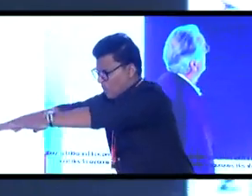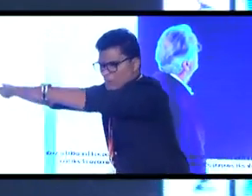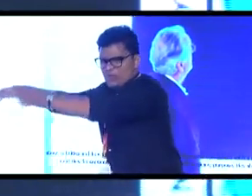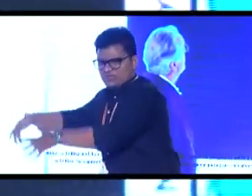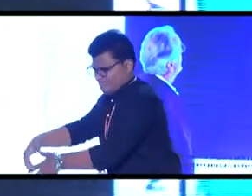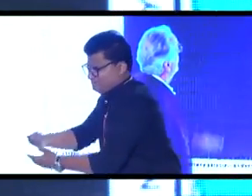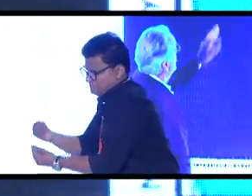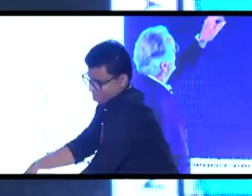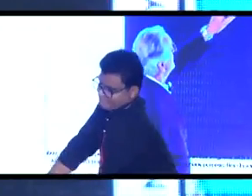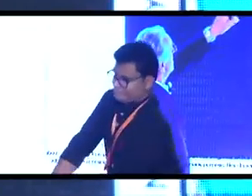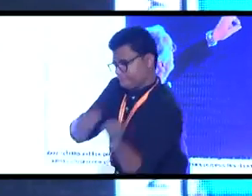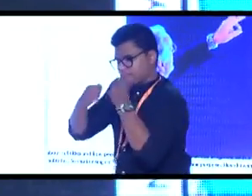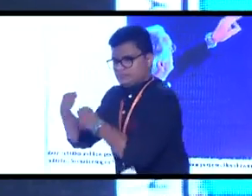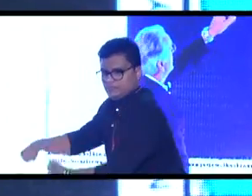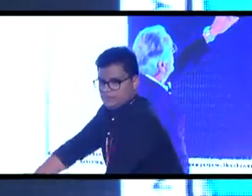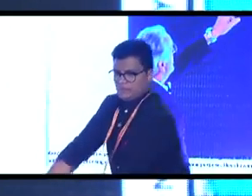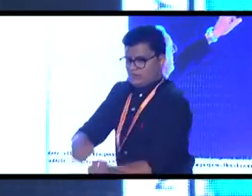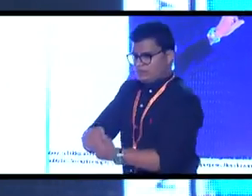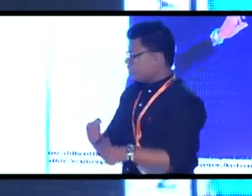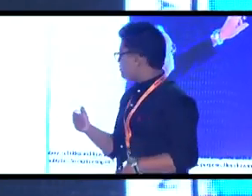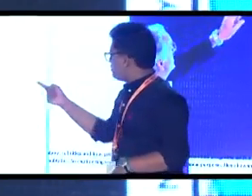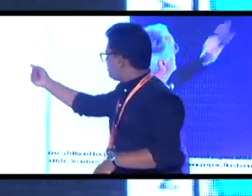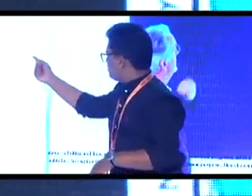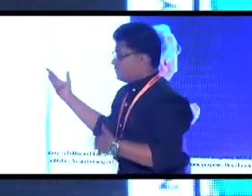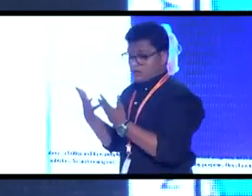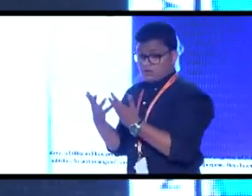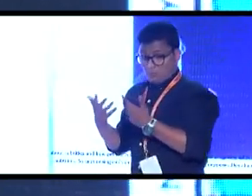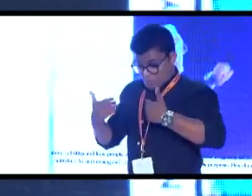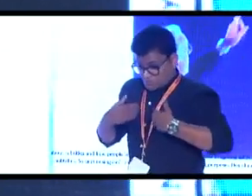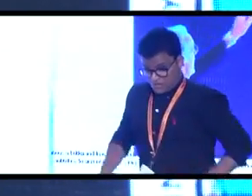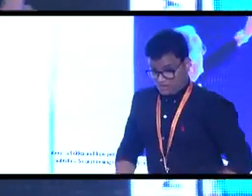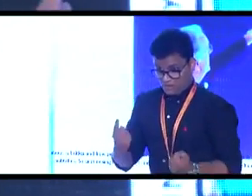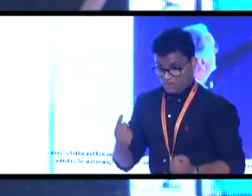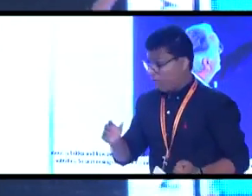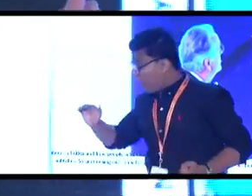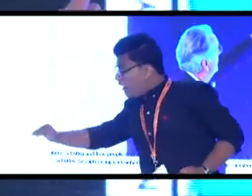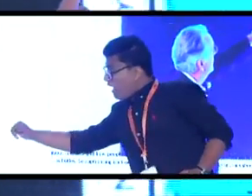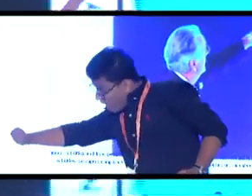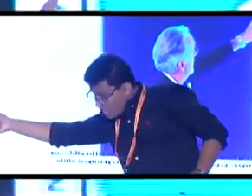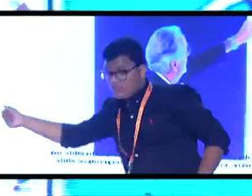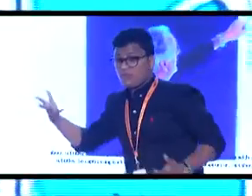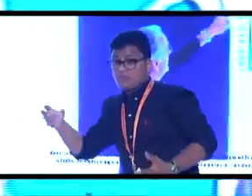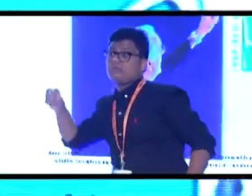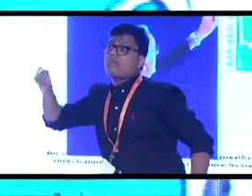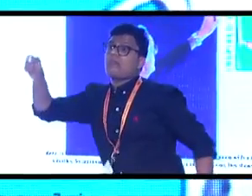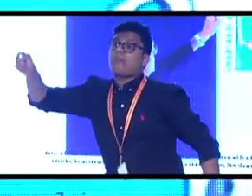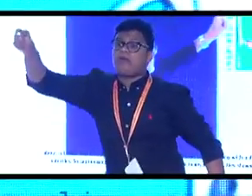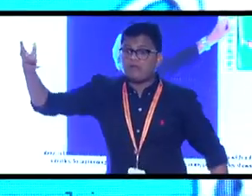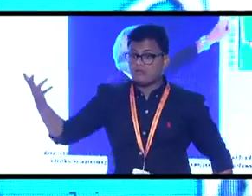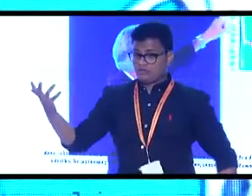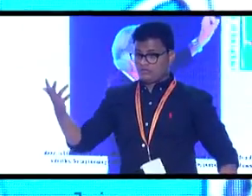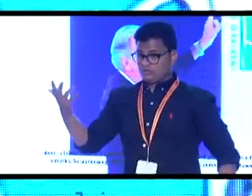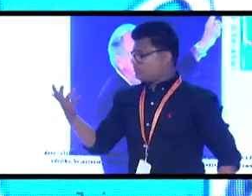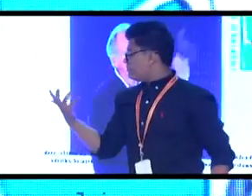custodian says, all these other kids are waiting to use the stairs. When I get through shoveling them off, then I will